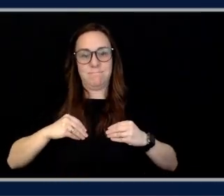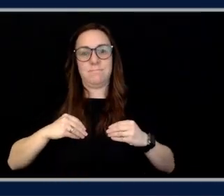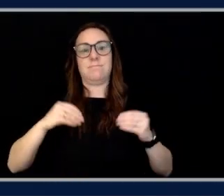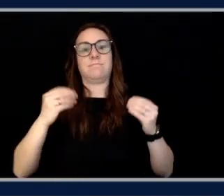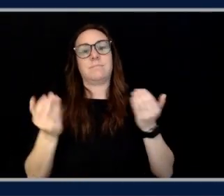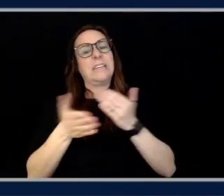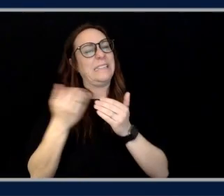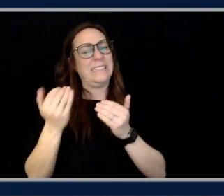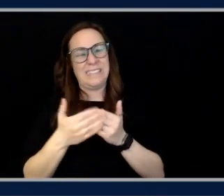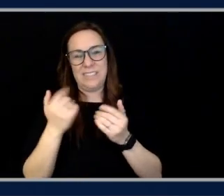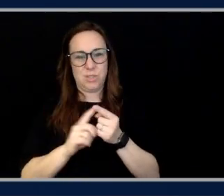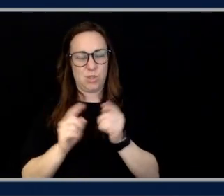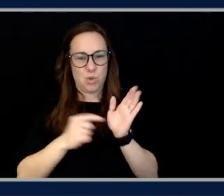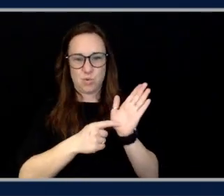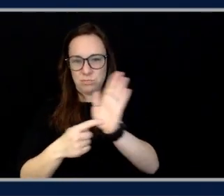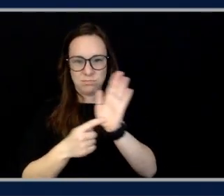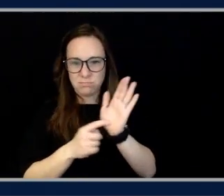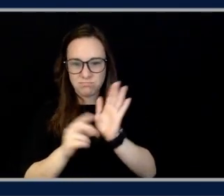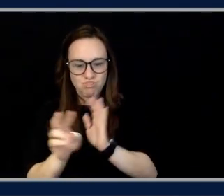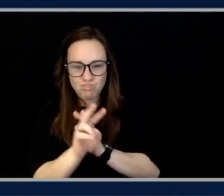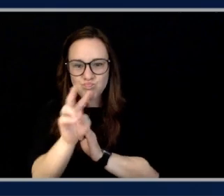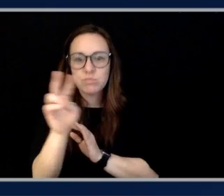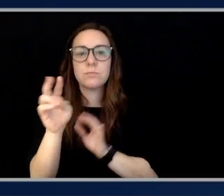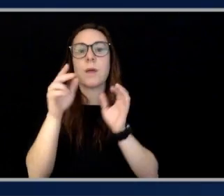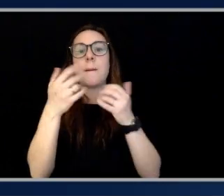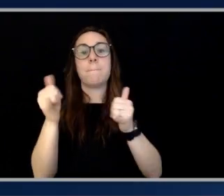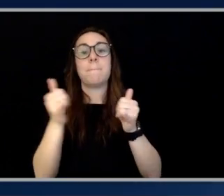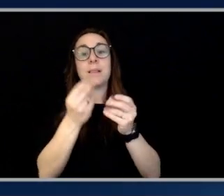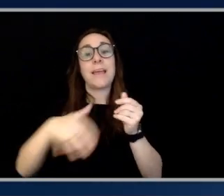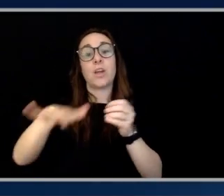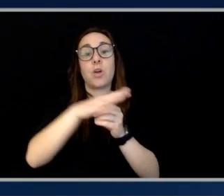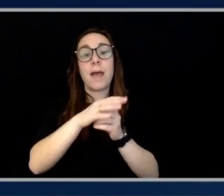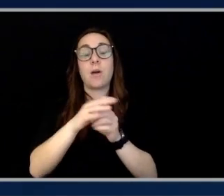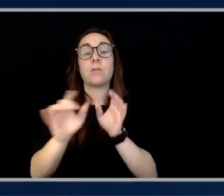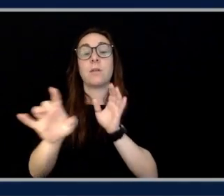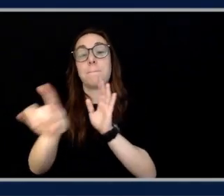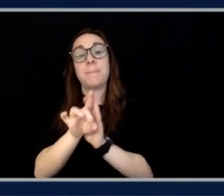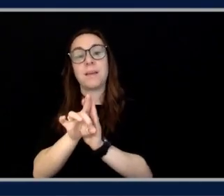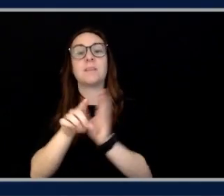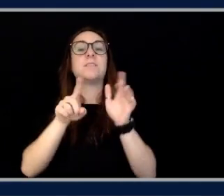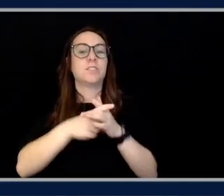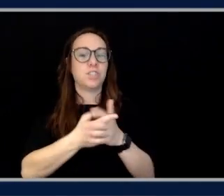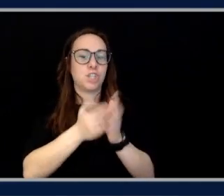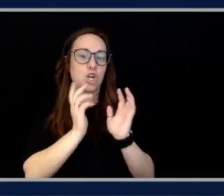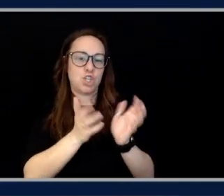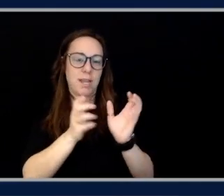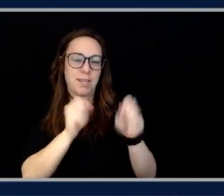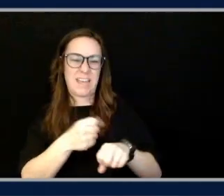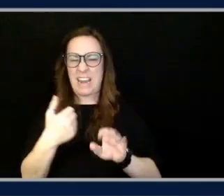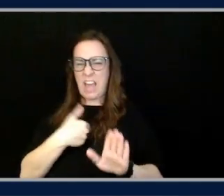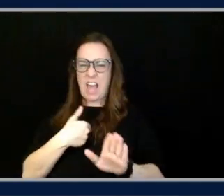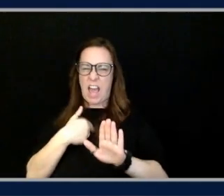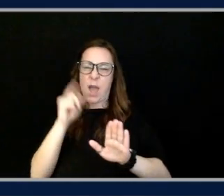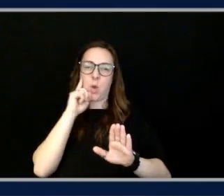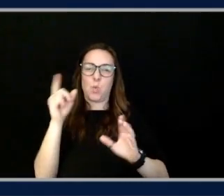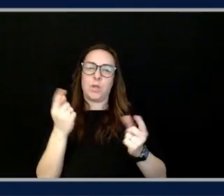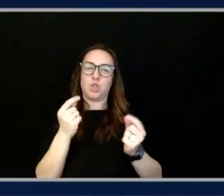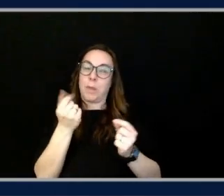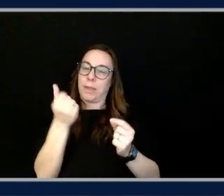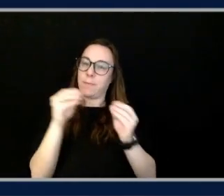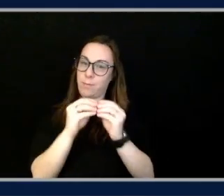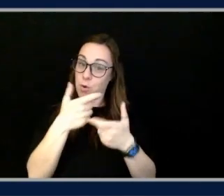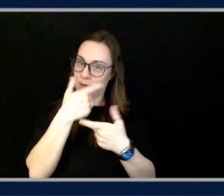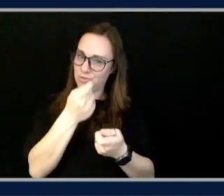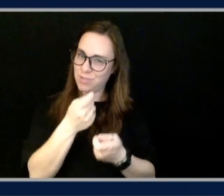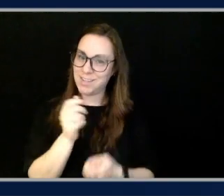playground and you can then select these models and start chatting with them. I'm not going to do that here because I'm going show you something a bit more interesting. So